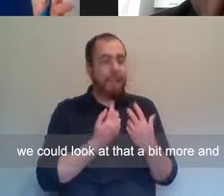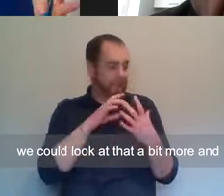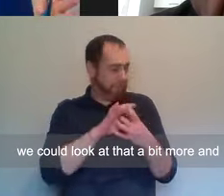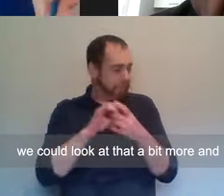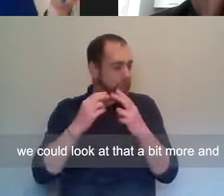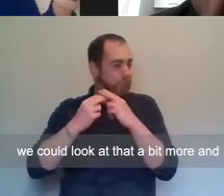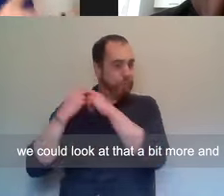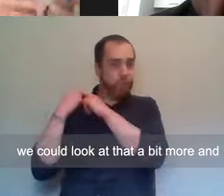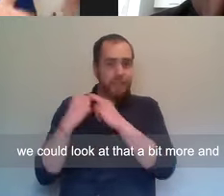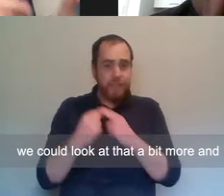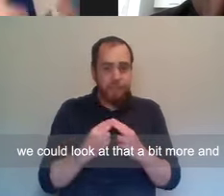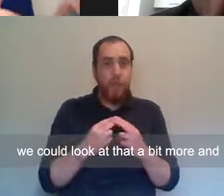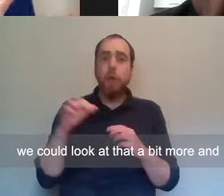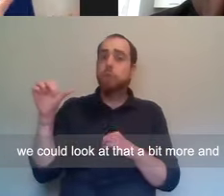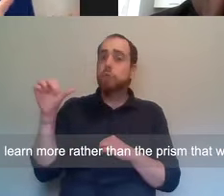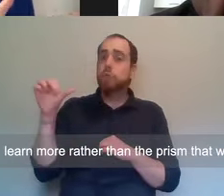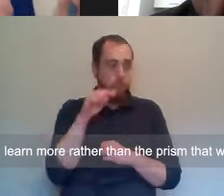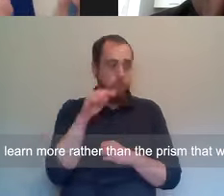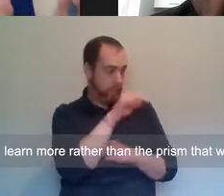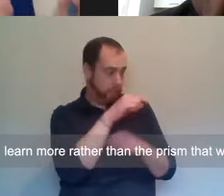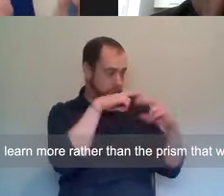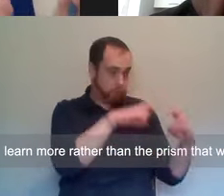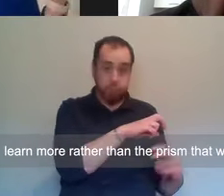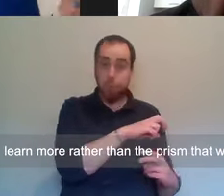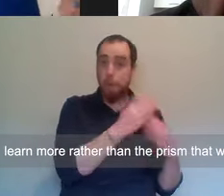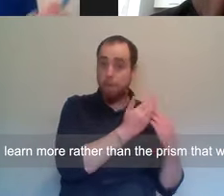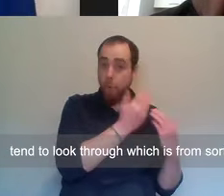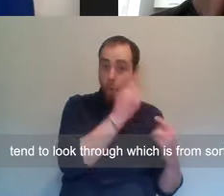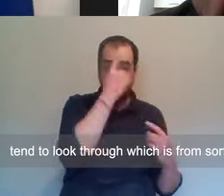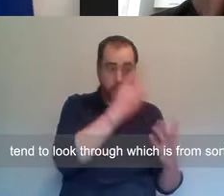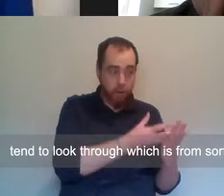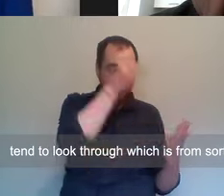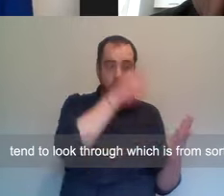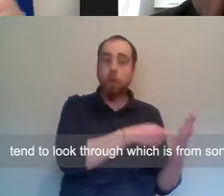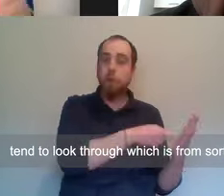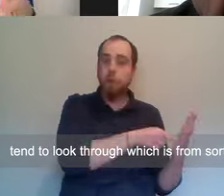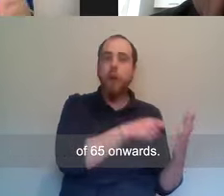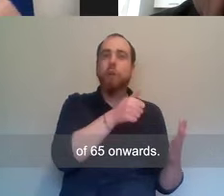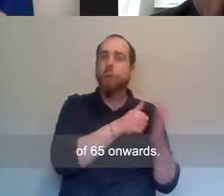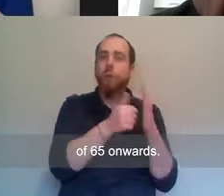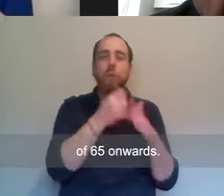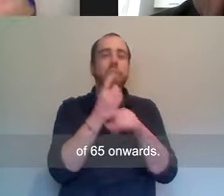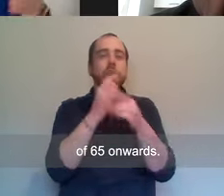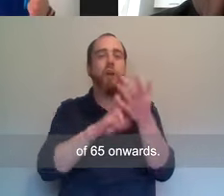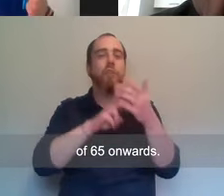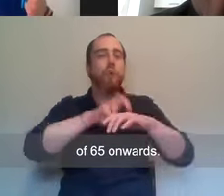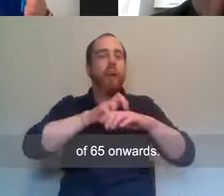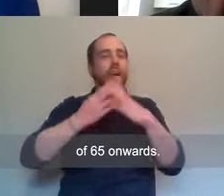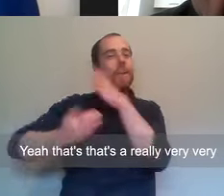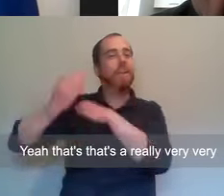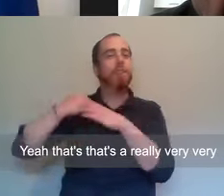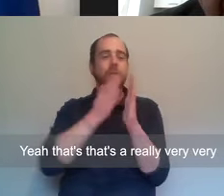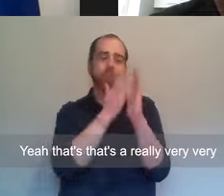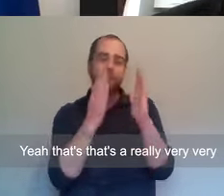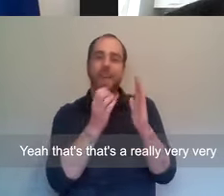could look at that a bit more and learn more rather than the prism that we tend to look through, which is from sort of 65 onwards?